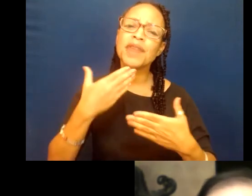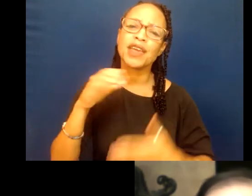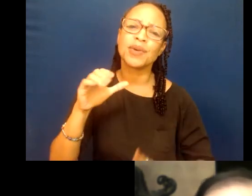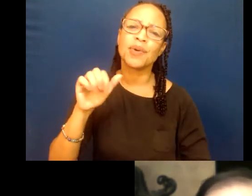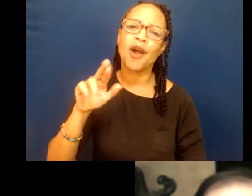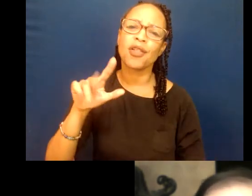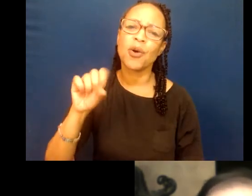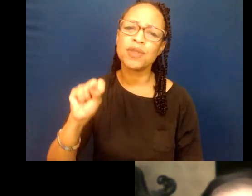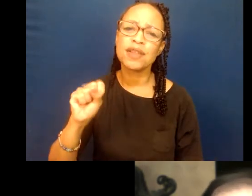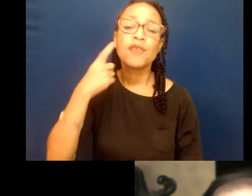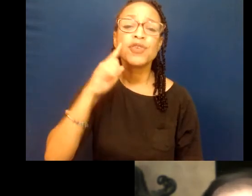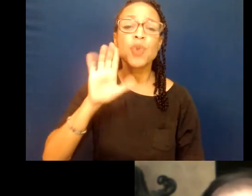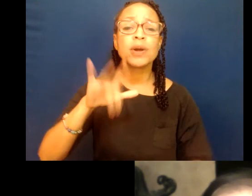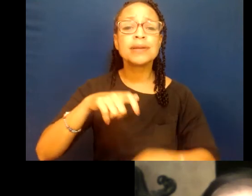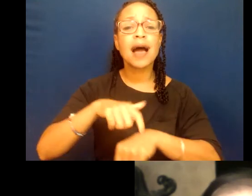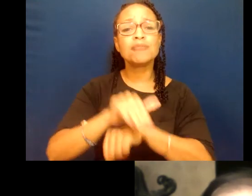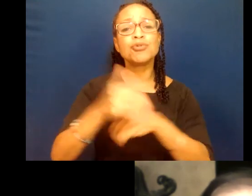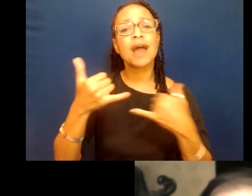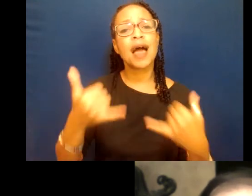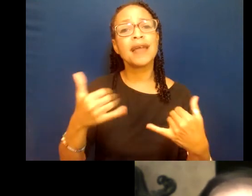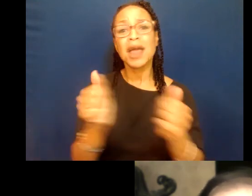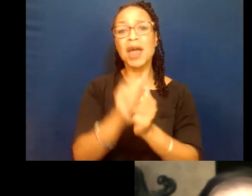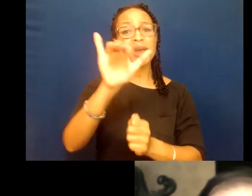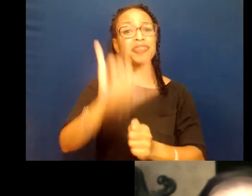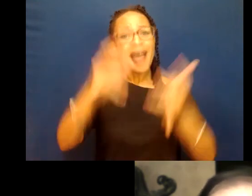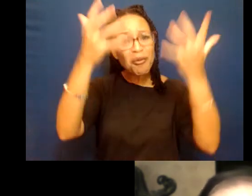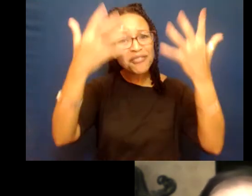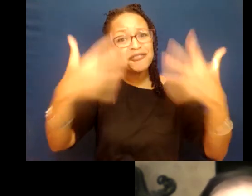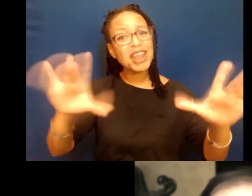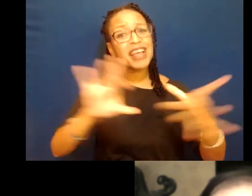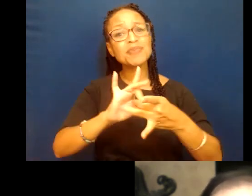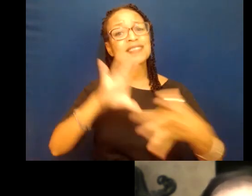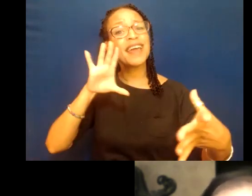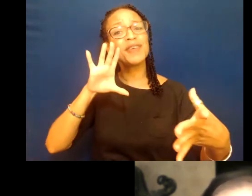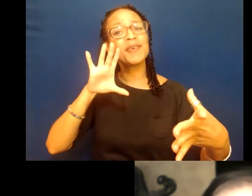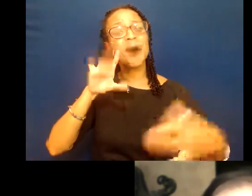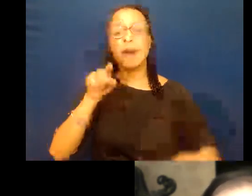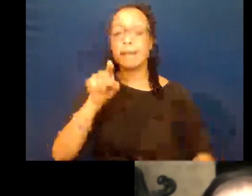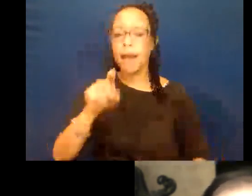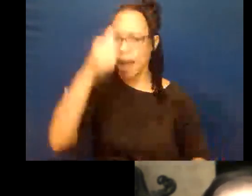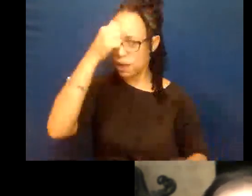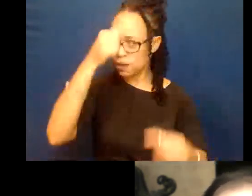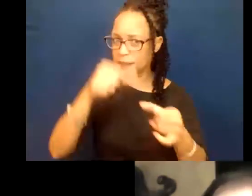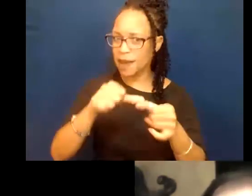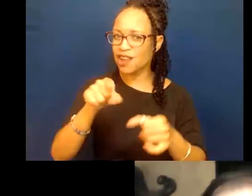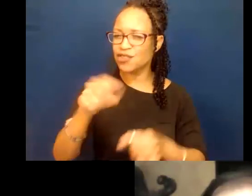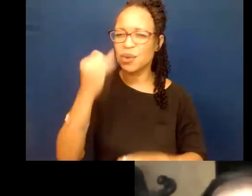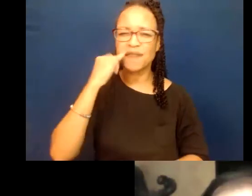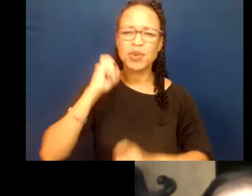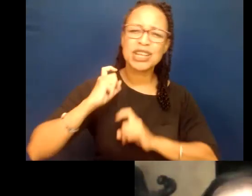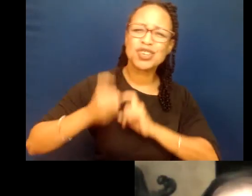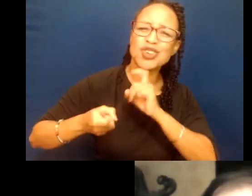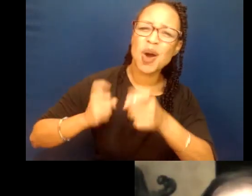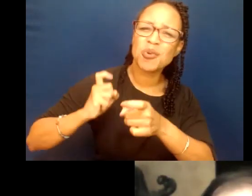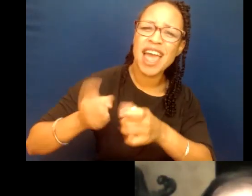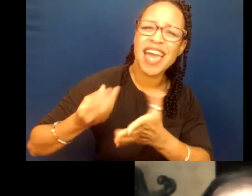tonight. With that, we'll let everybody go for the night. I just want to remind you to, if you can donate, thank